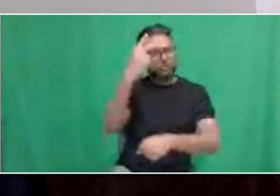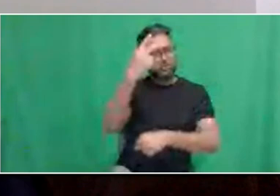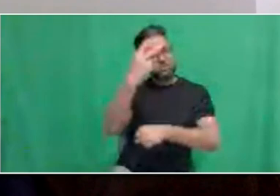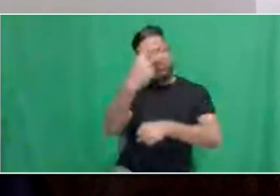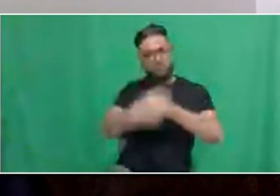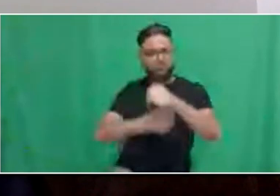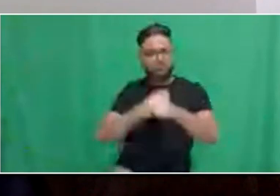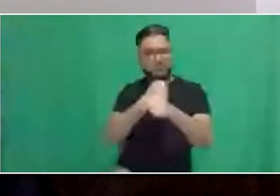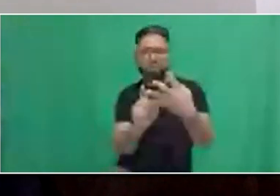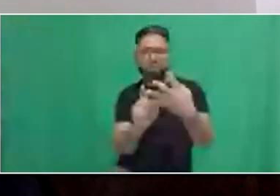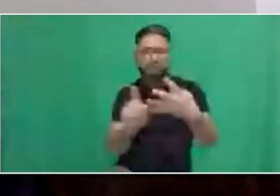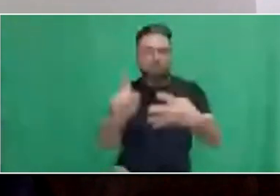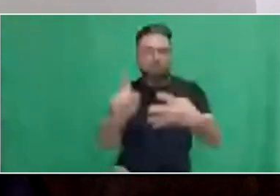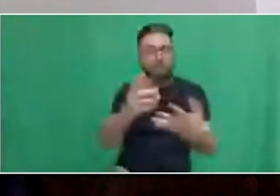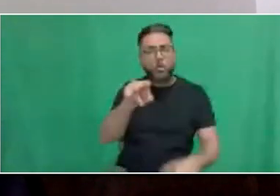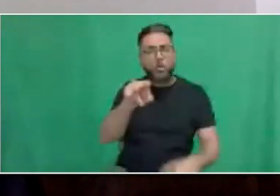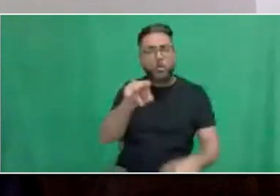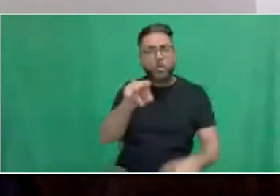is accredited.